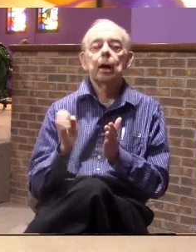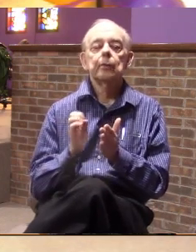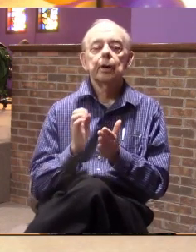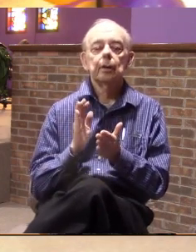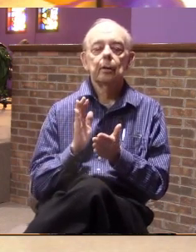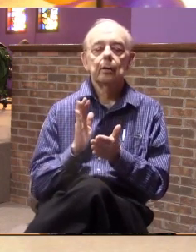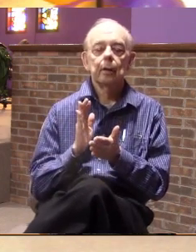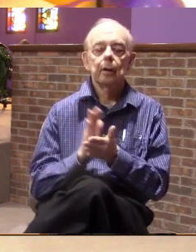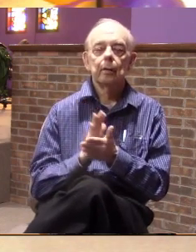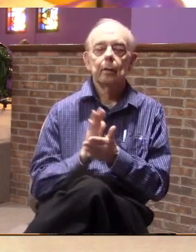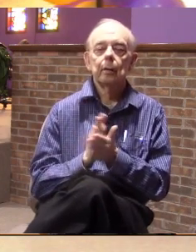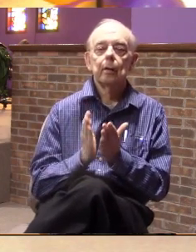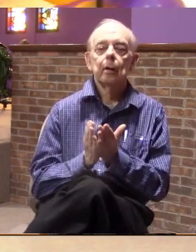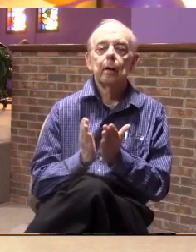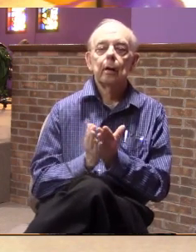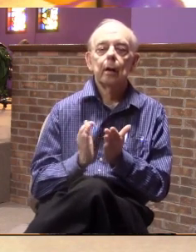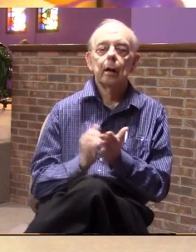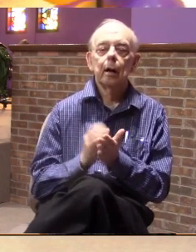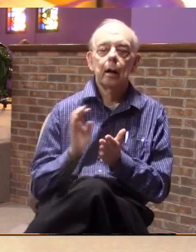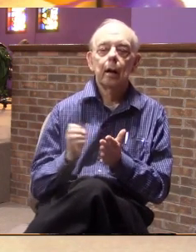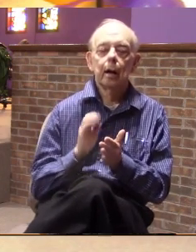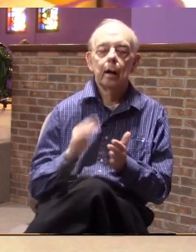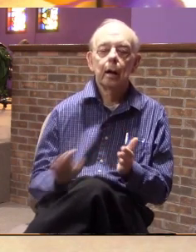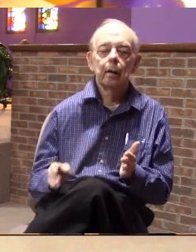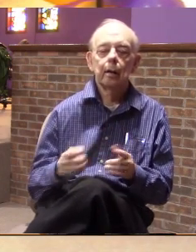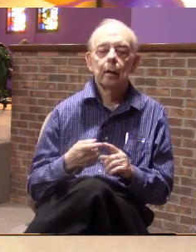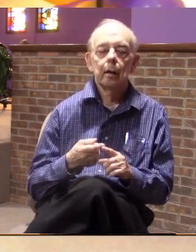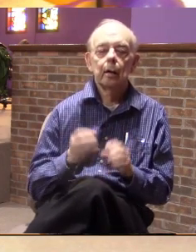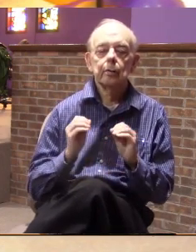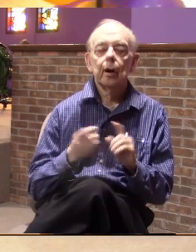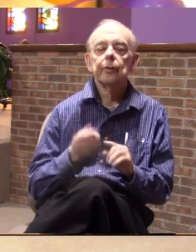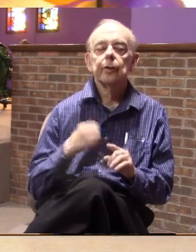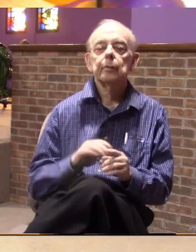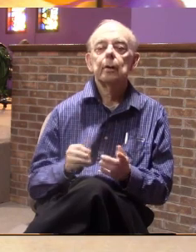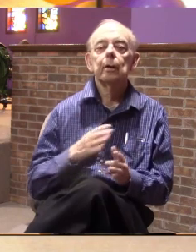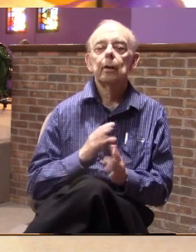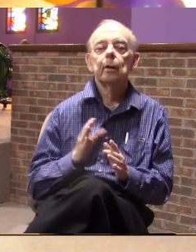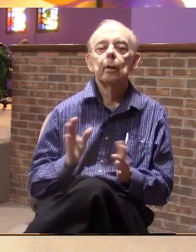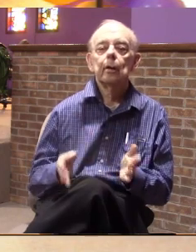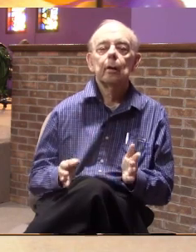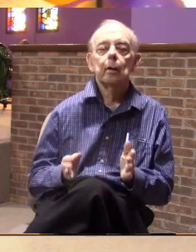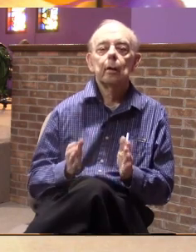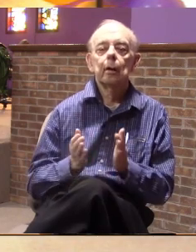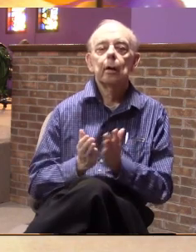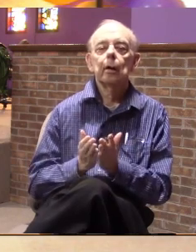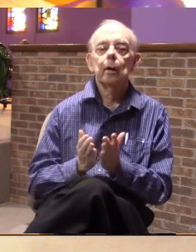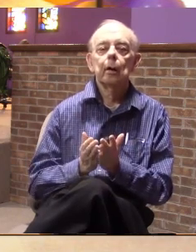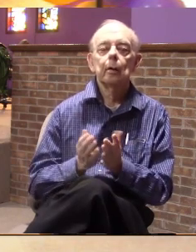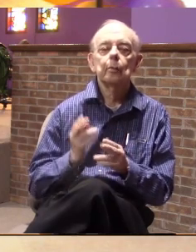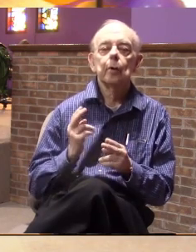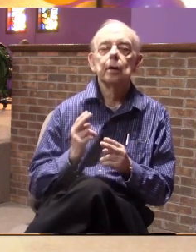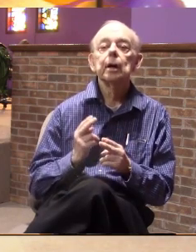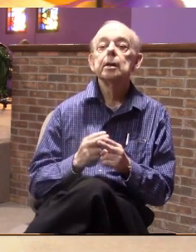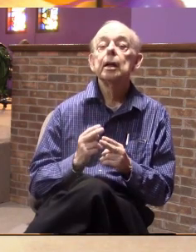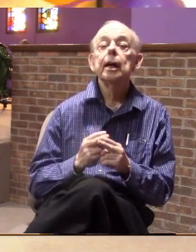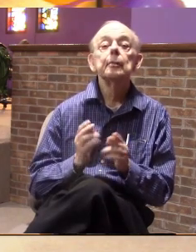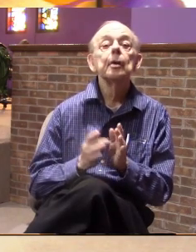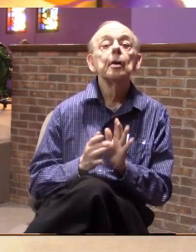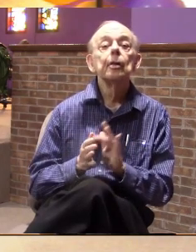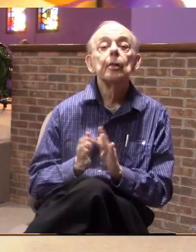book that every child ever was taught from, ladies and gentlemen, was a book called the Bible.